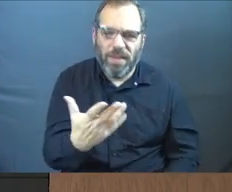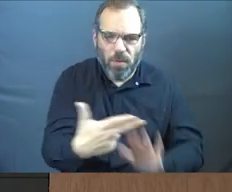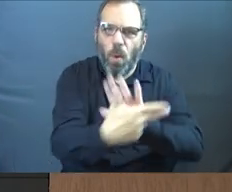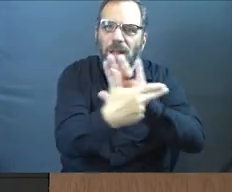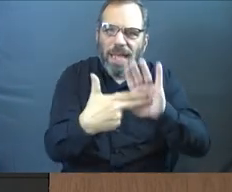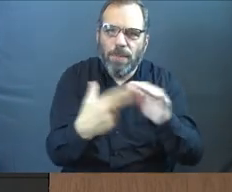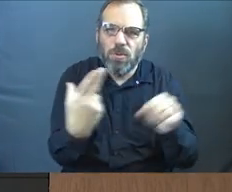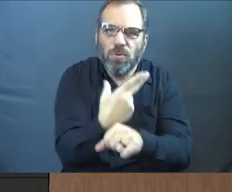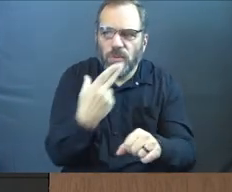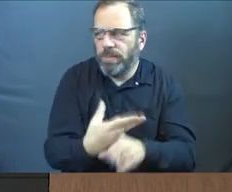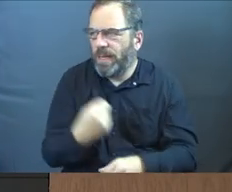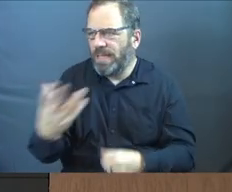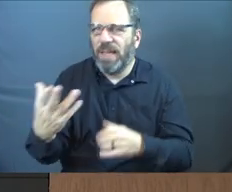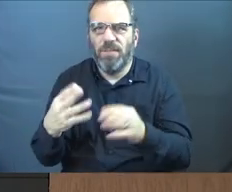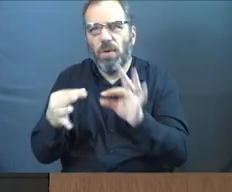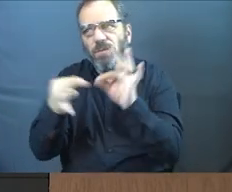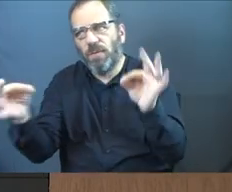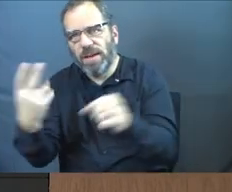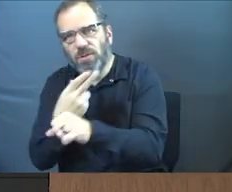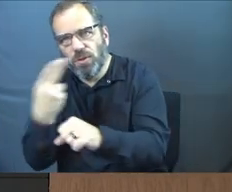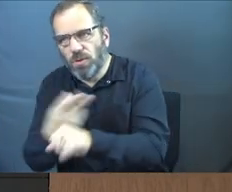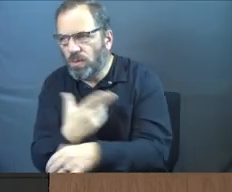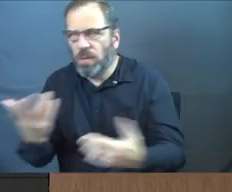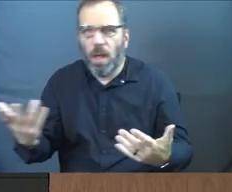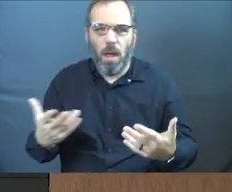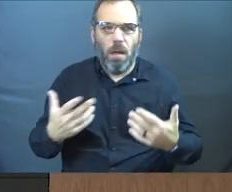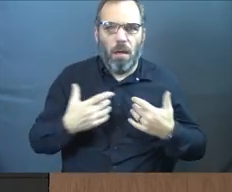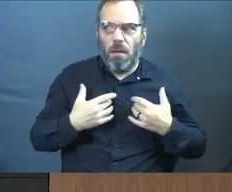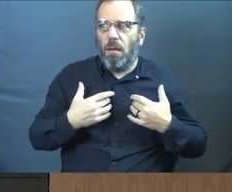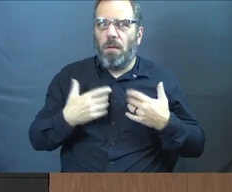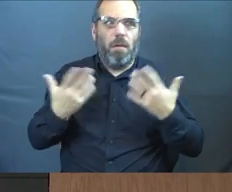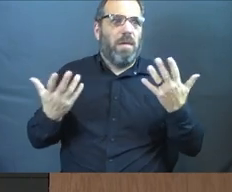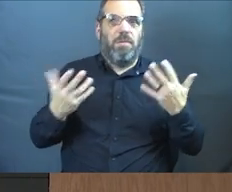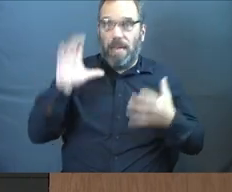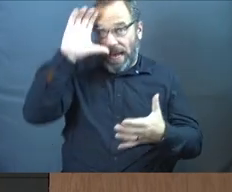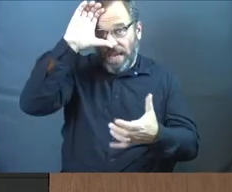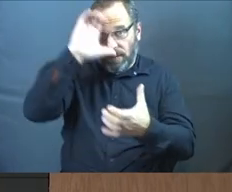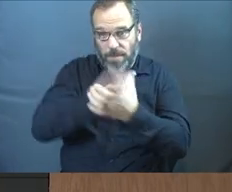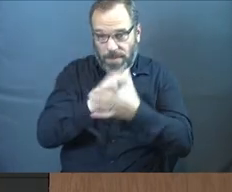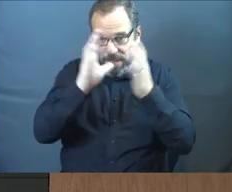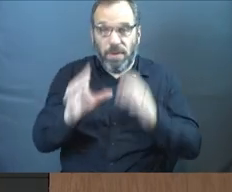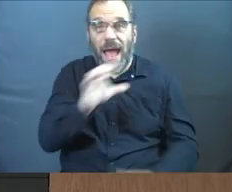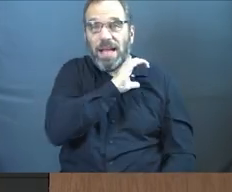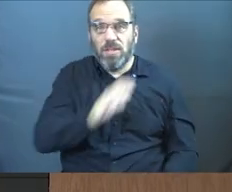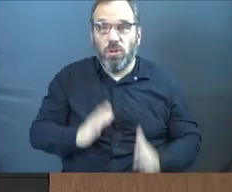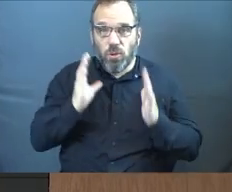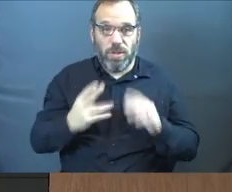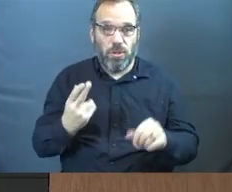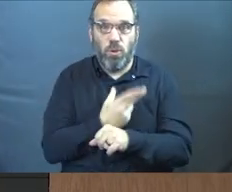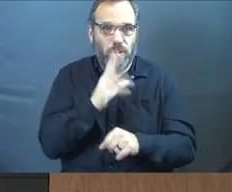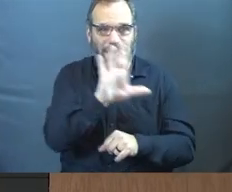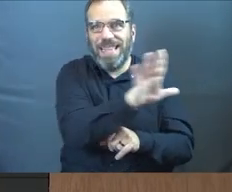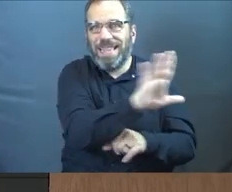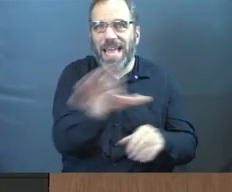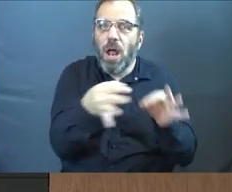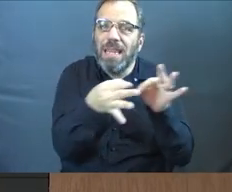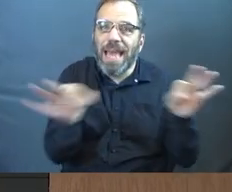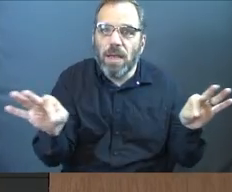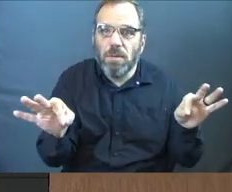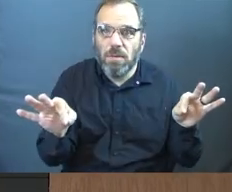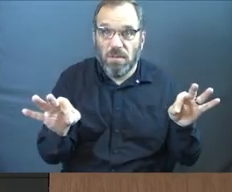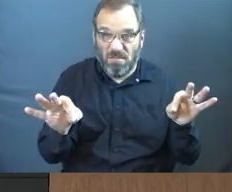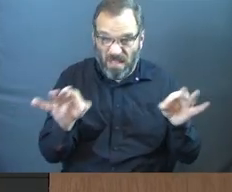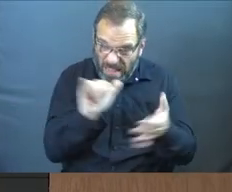labels to use. They give you phrases to use and you find yourself even as a believer using this language on a regular basis.